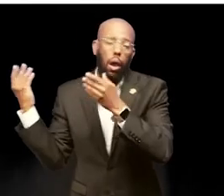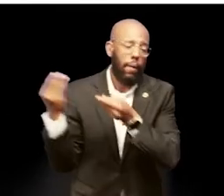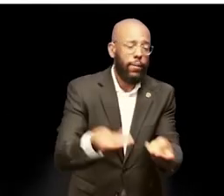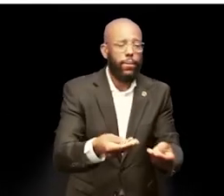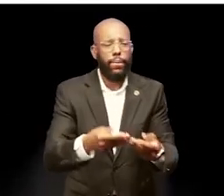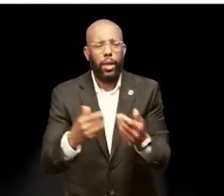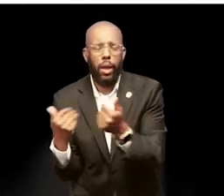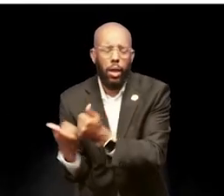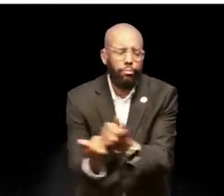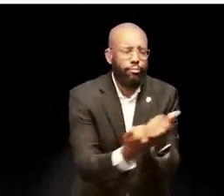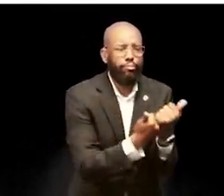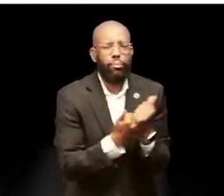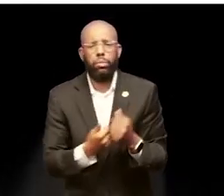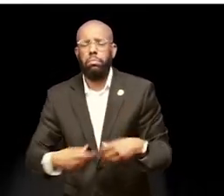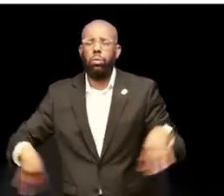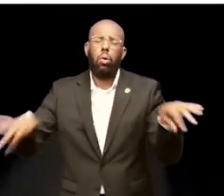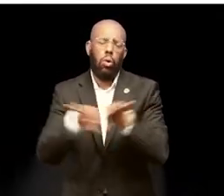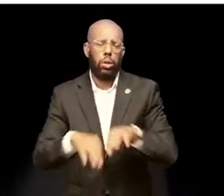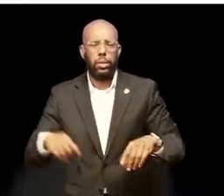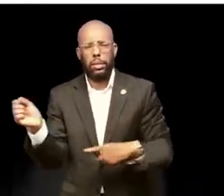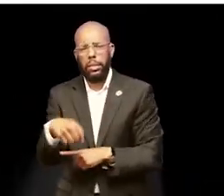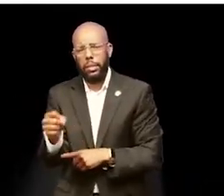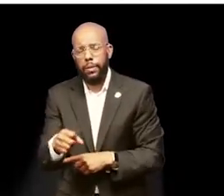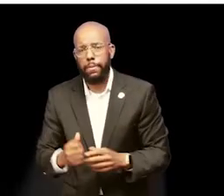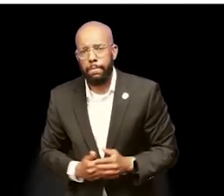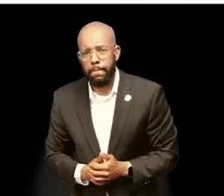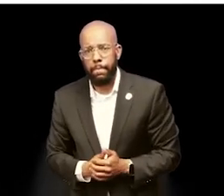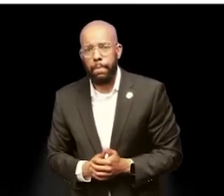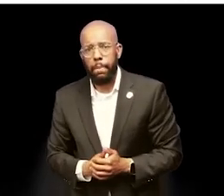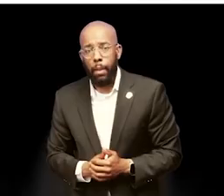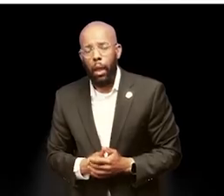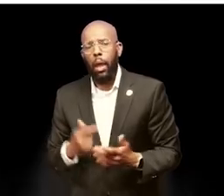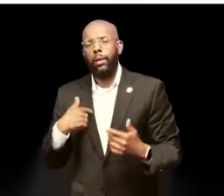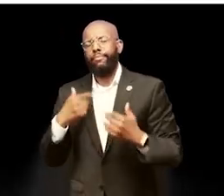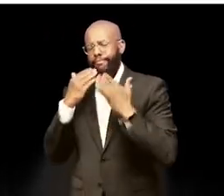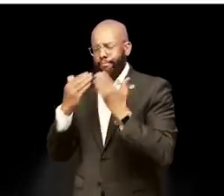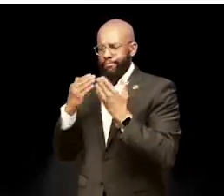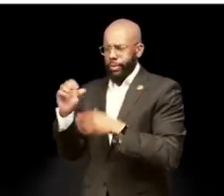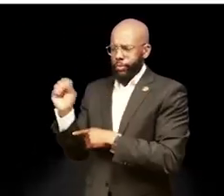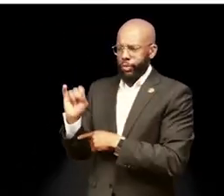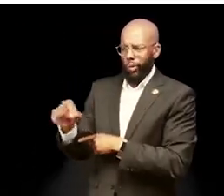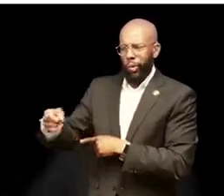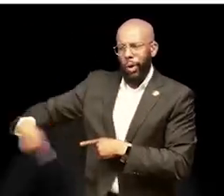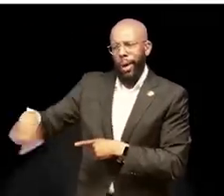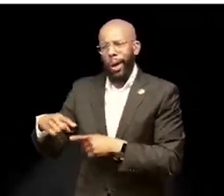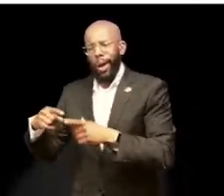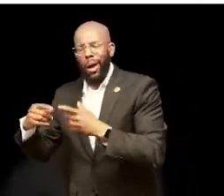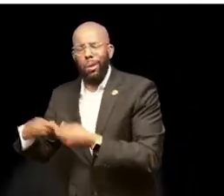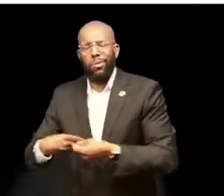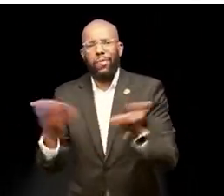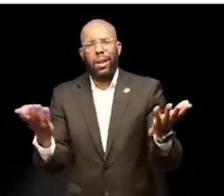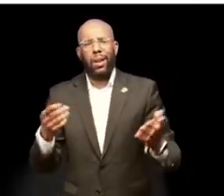and Cultural Heritage, which produces the Folklife Festival, for moving, quote, beyond the moment to ensure that the